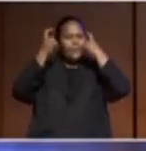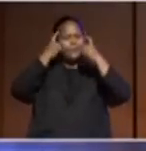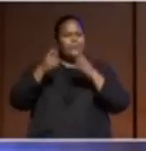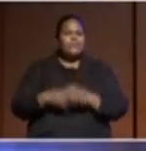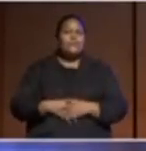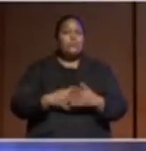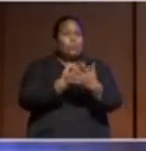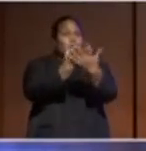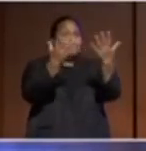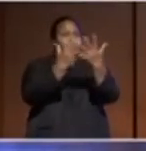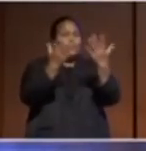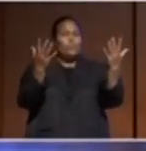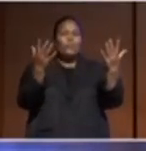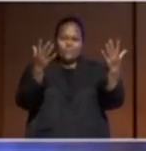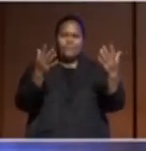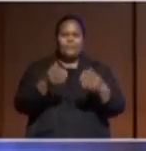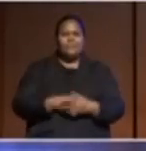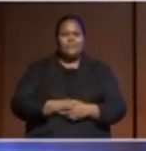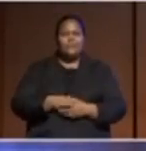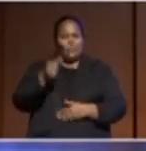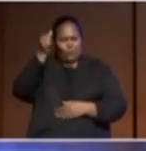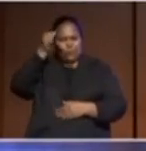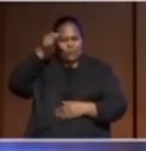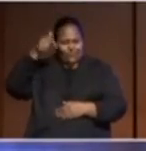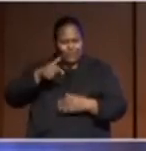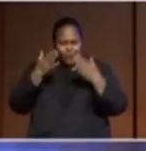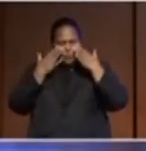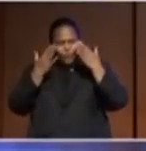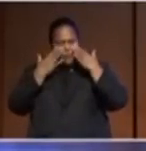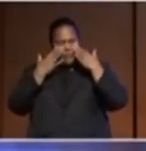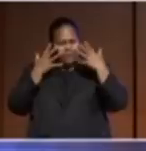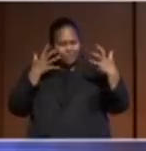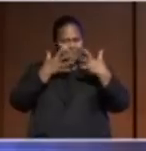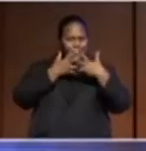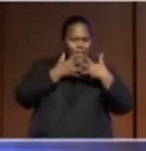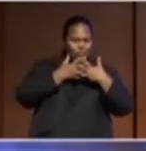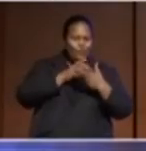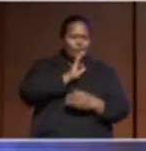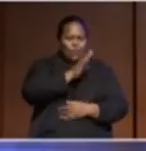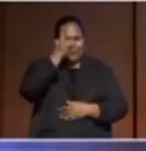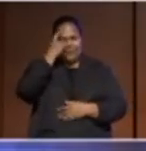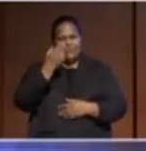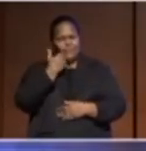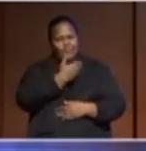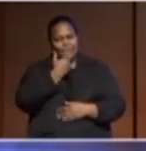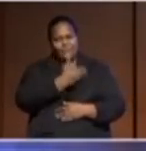audience will deeply align and appreciate that kind of thinking. So I thank you. Thank you very much.